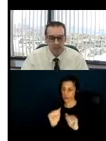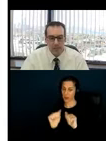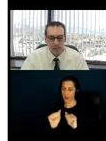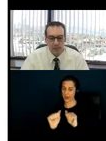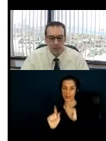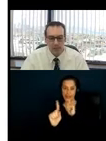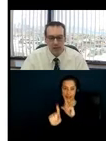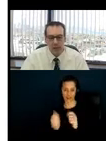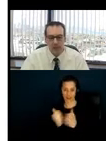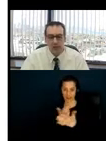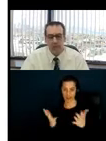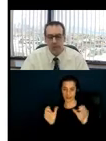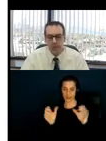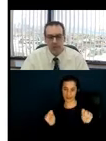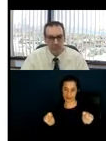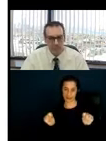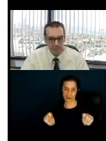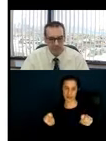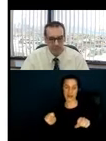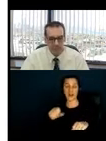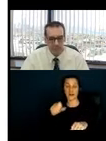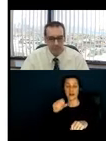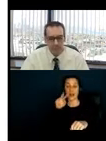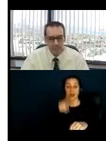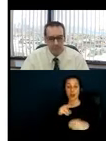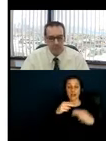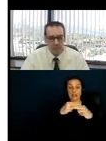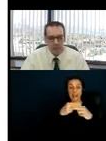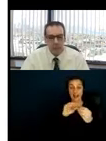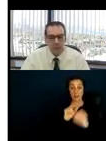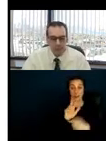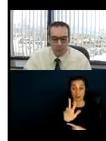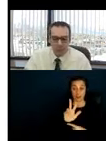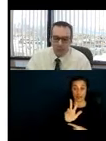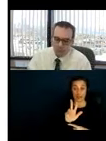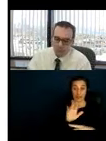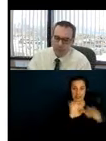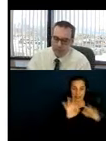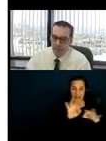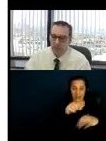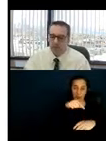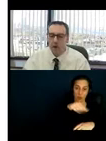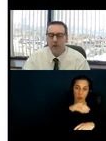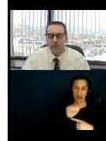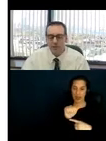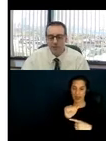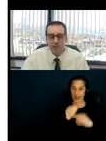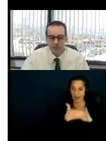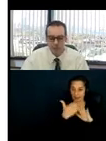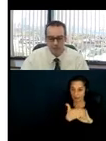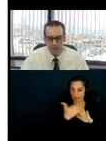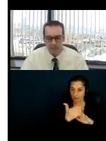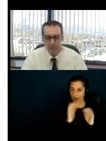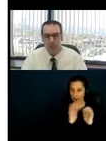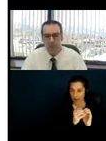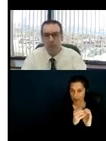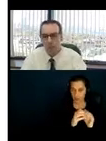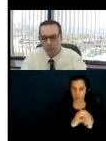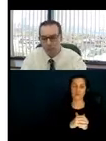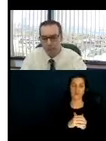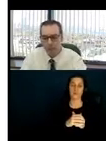show for how the Q&A should be utilized. Again, while we'll be discussing a lot of architectural considerations,